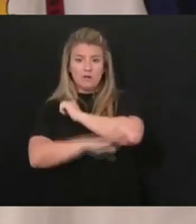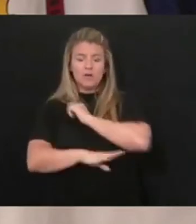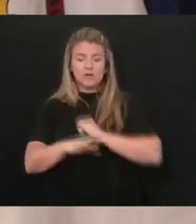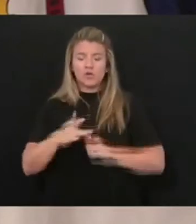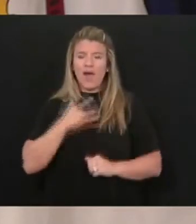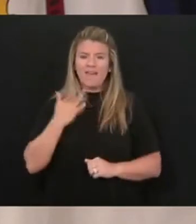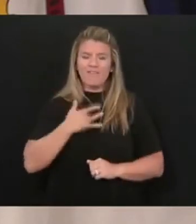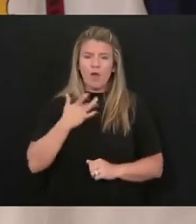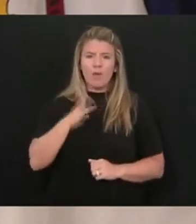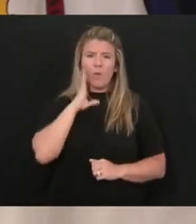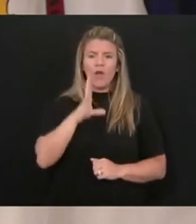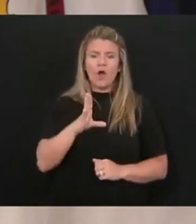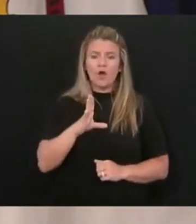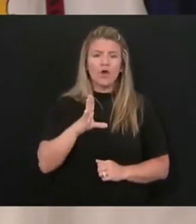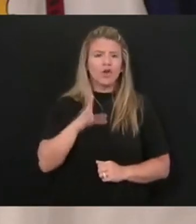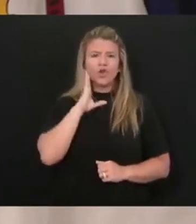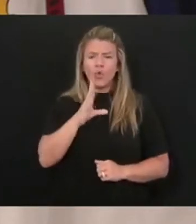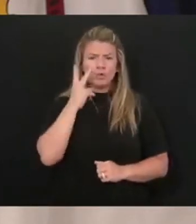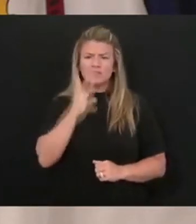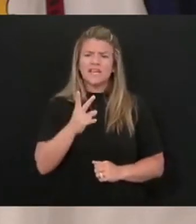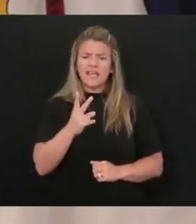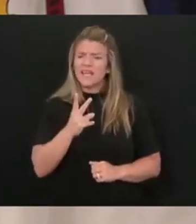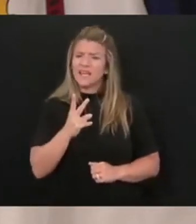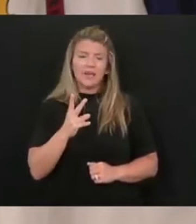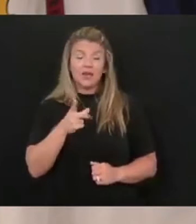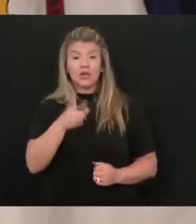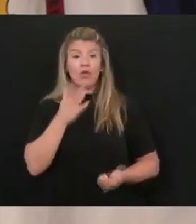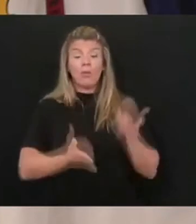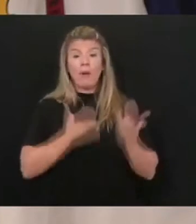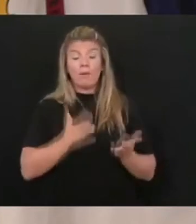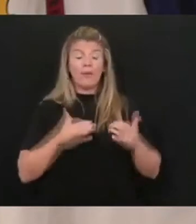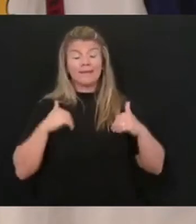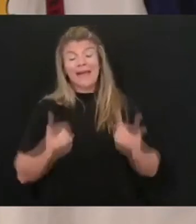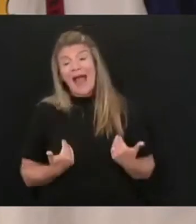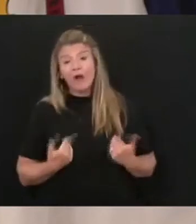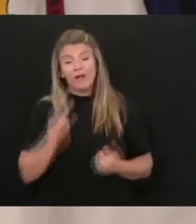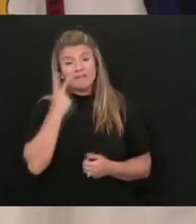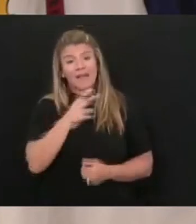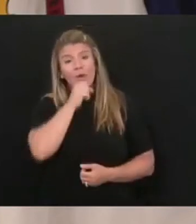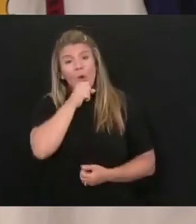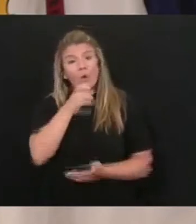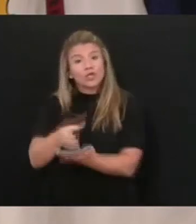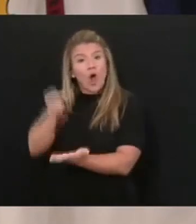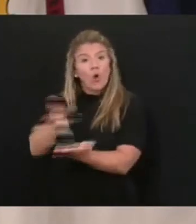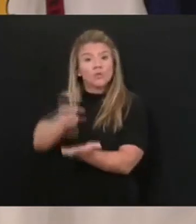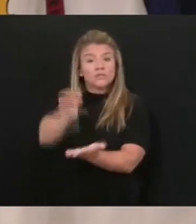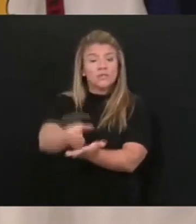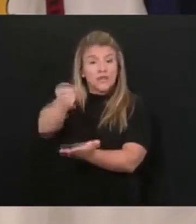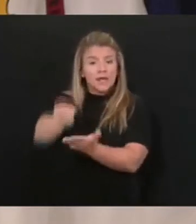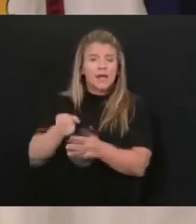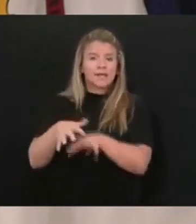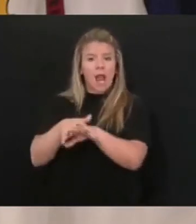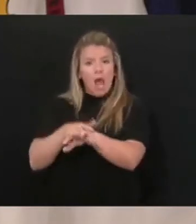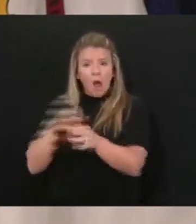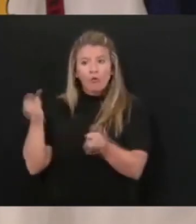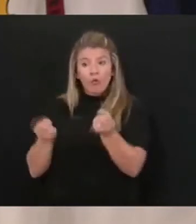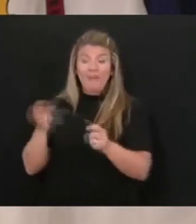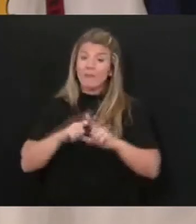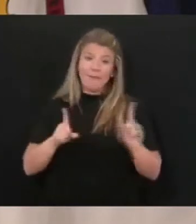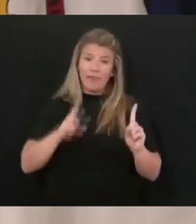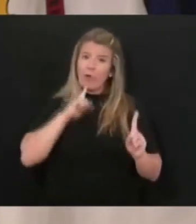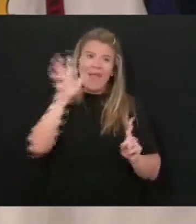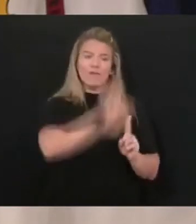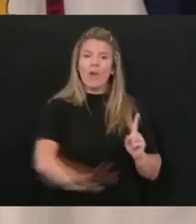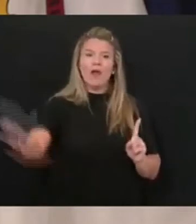be – I think you'll see – you'll probably get tired of orange cones a lot of different places because we're going to be everywhere and